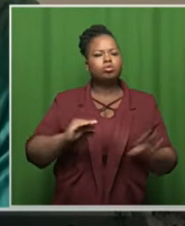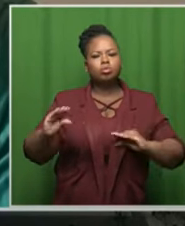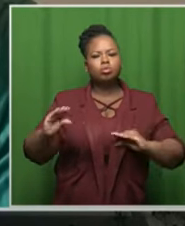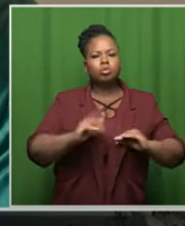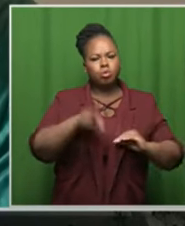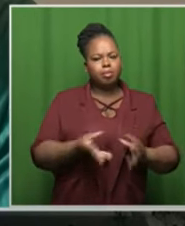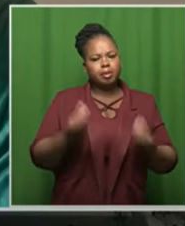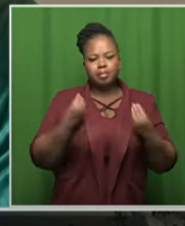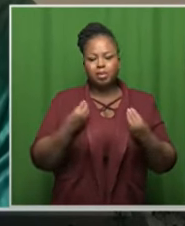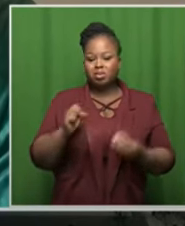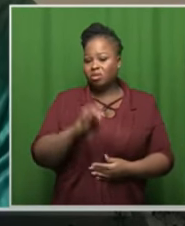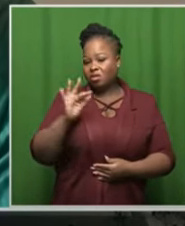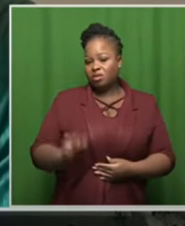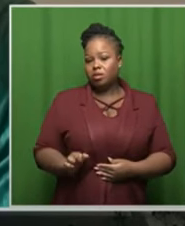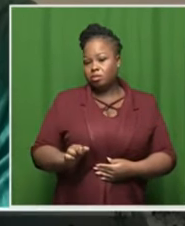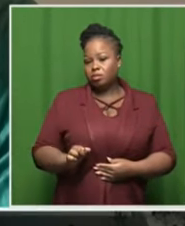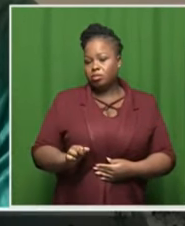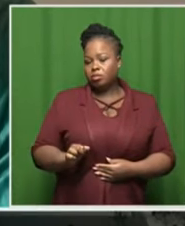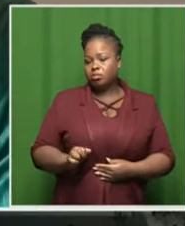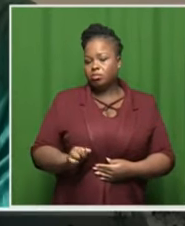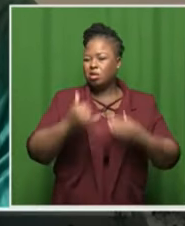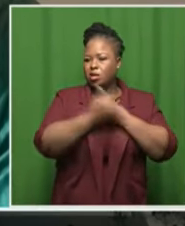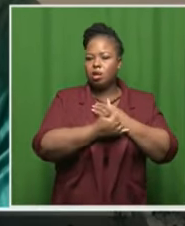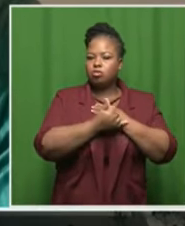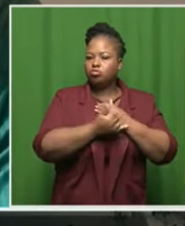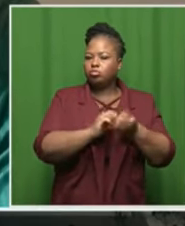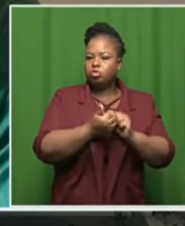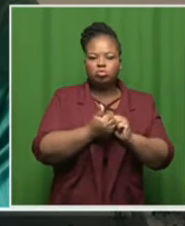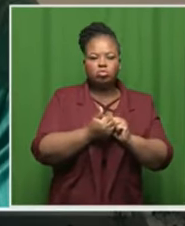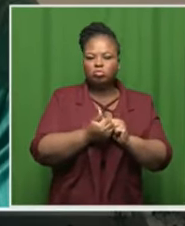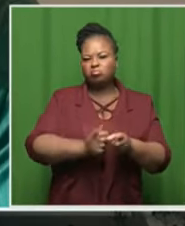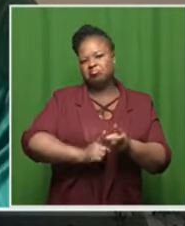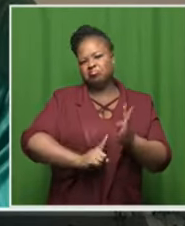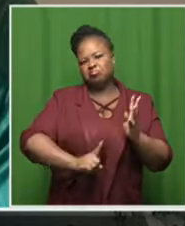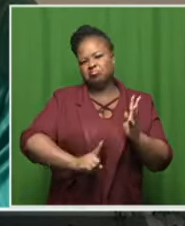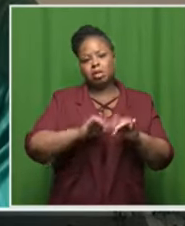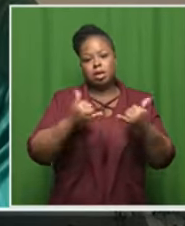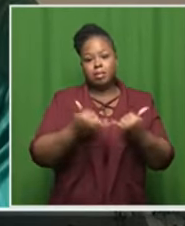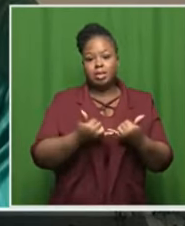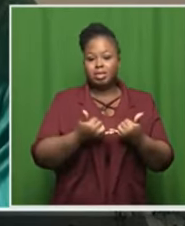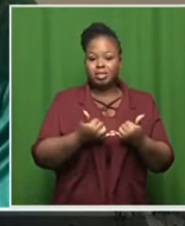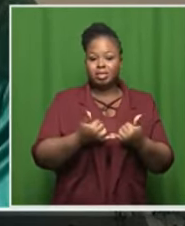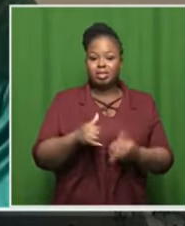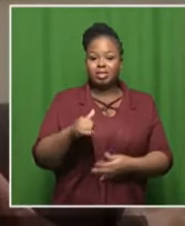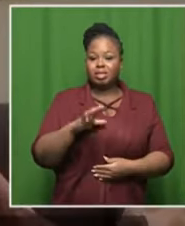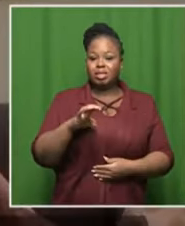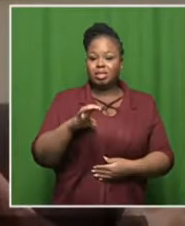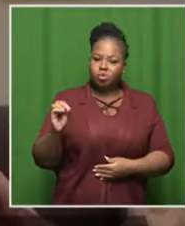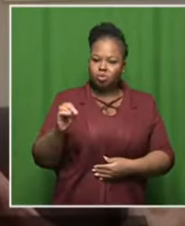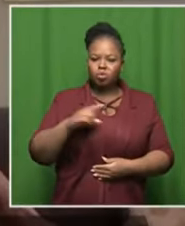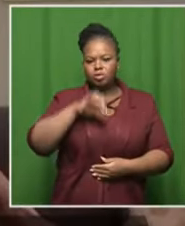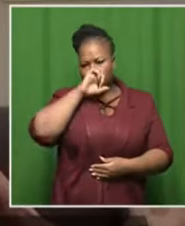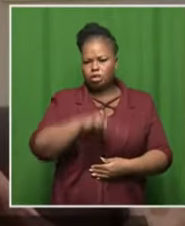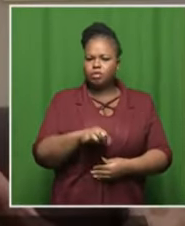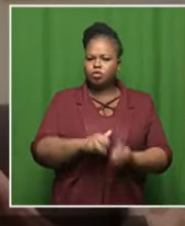rich in in countries in in in companies that that there's a lot for